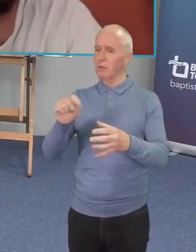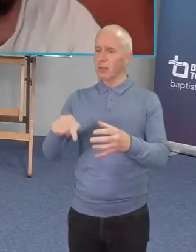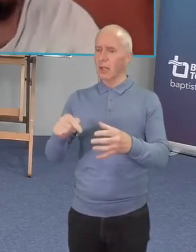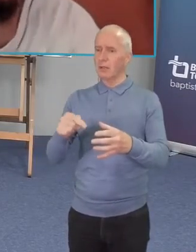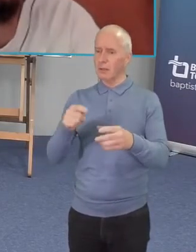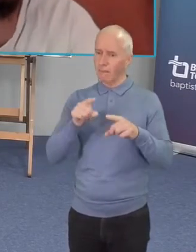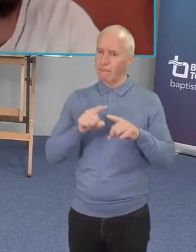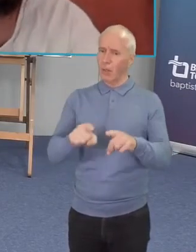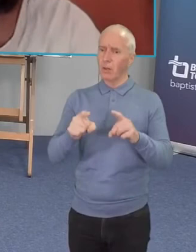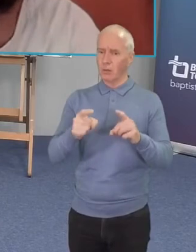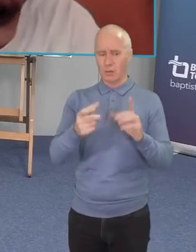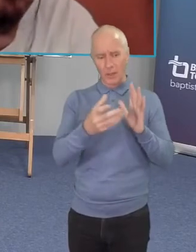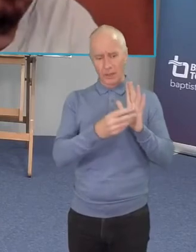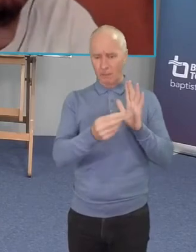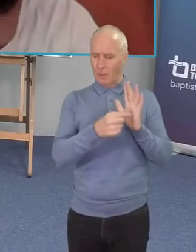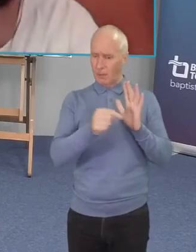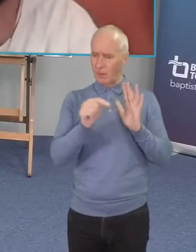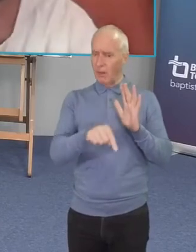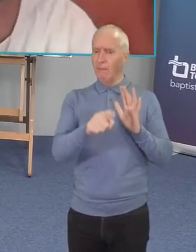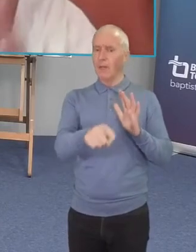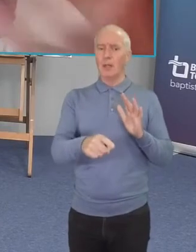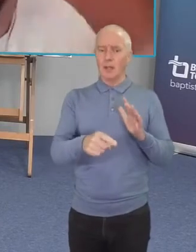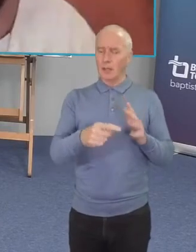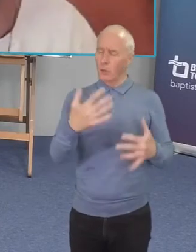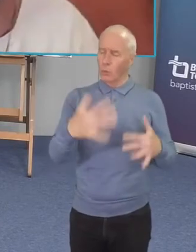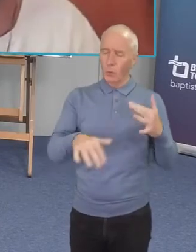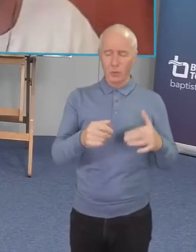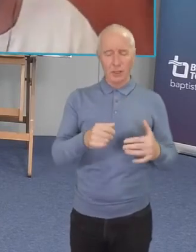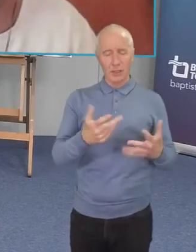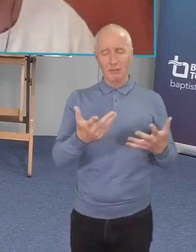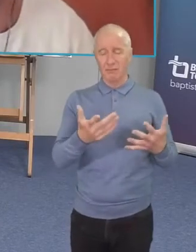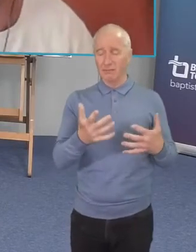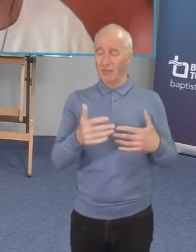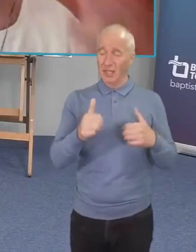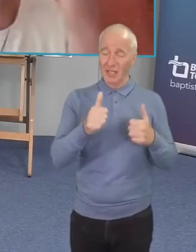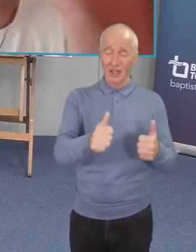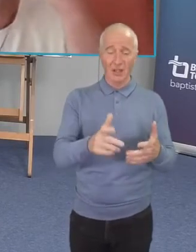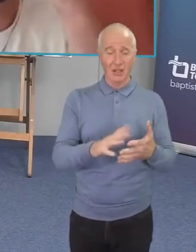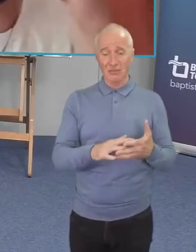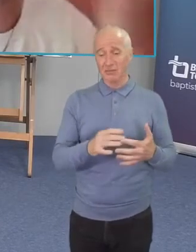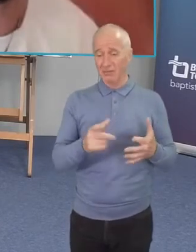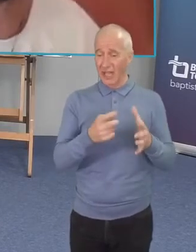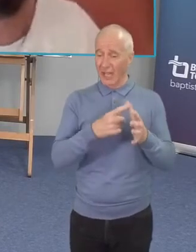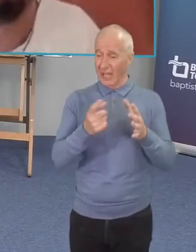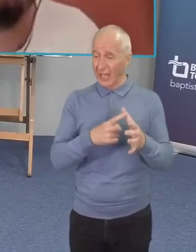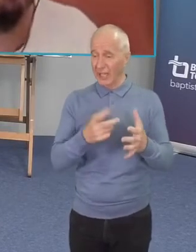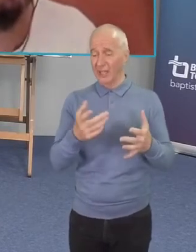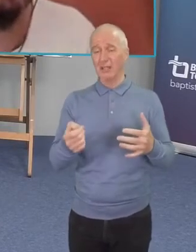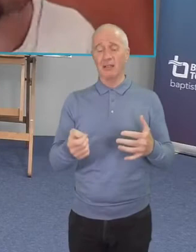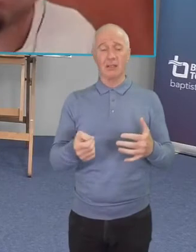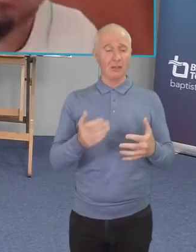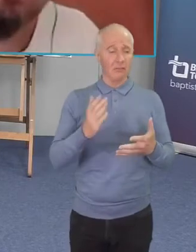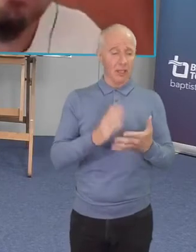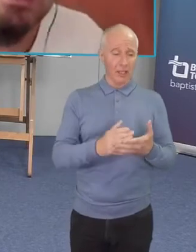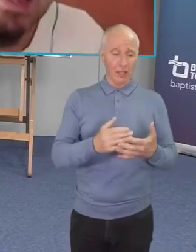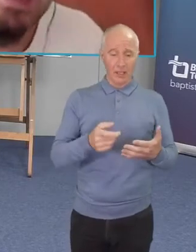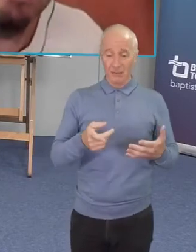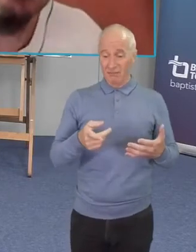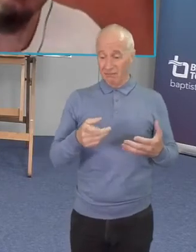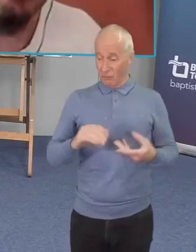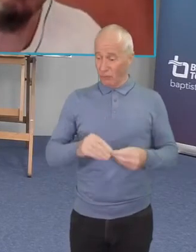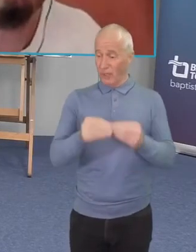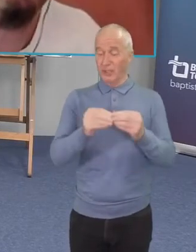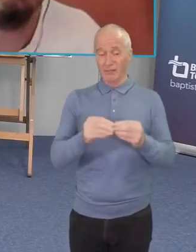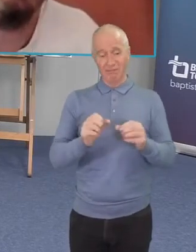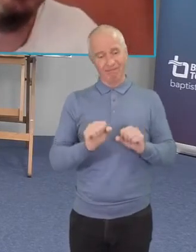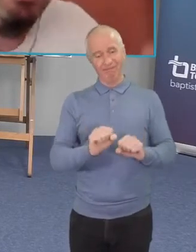recovery and wounded healers and alcoholics anonymous and so many of the things that um create that vulnerability that we actually try to